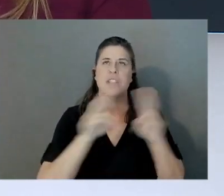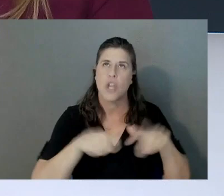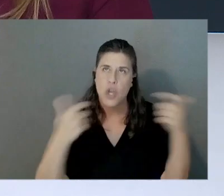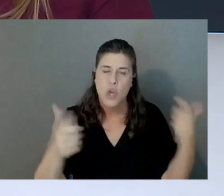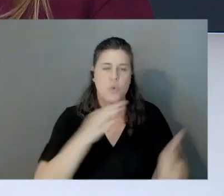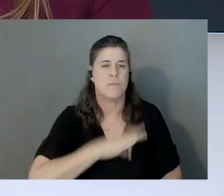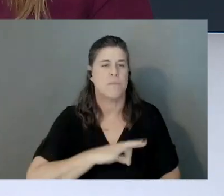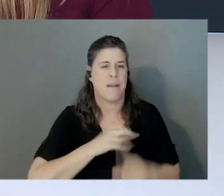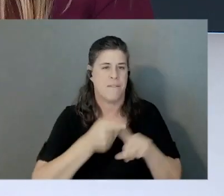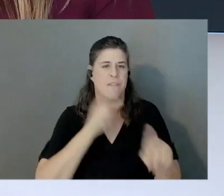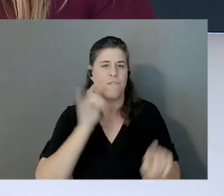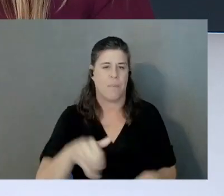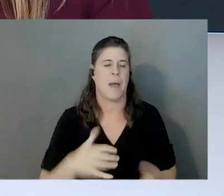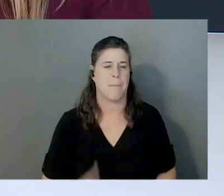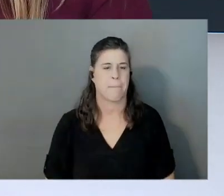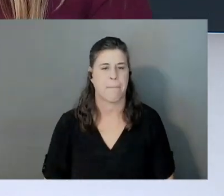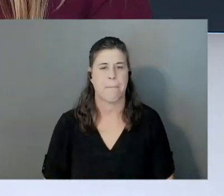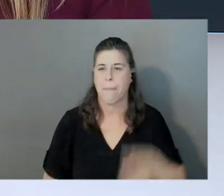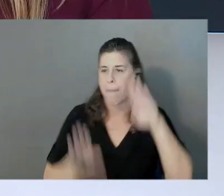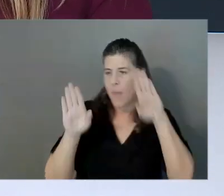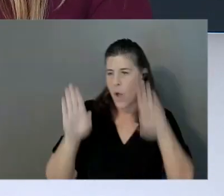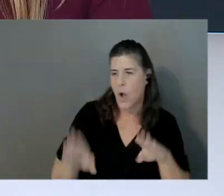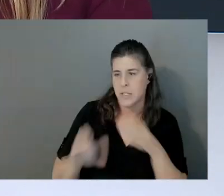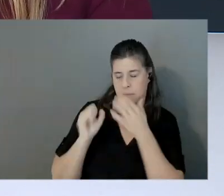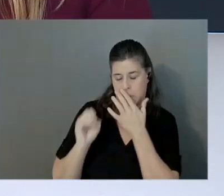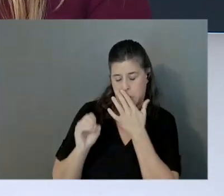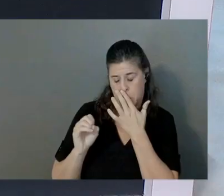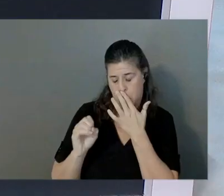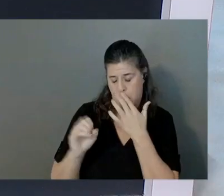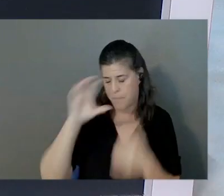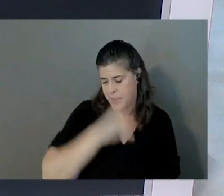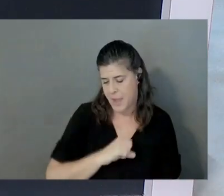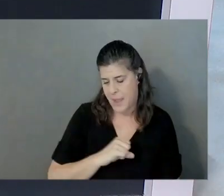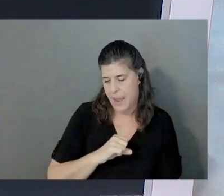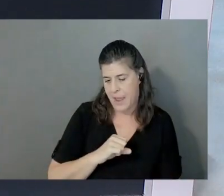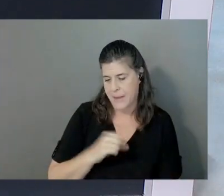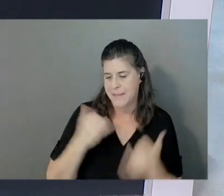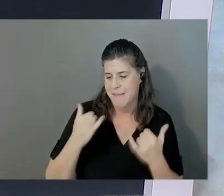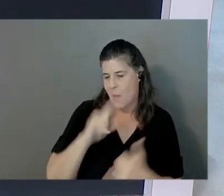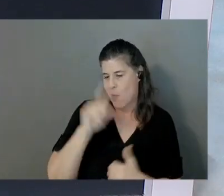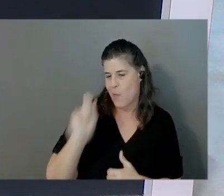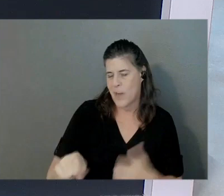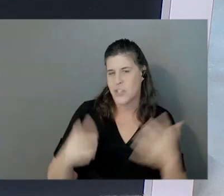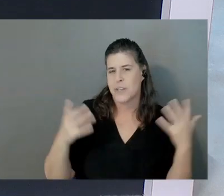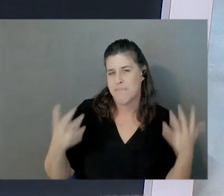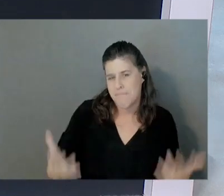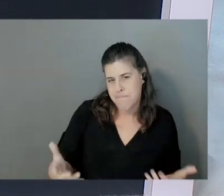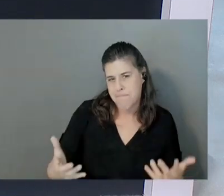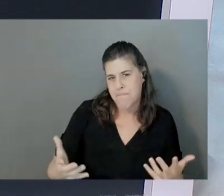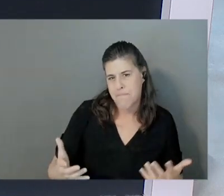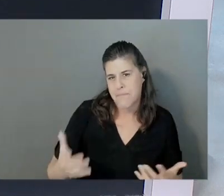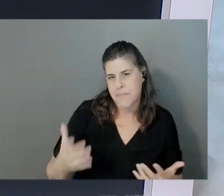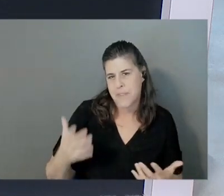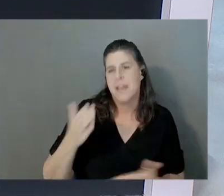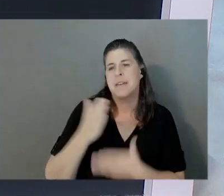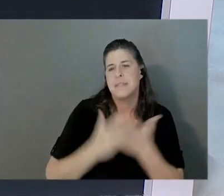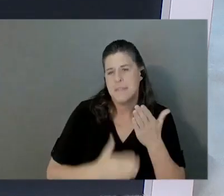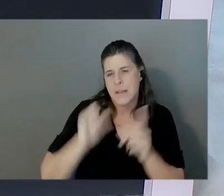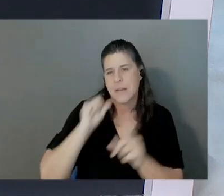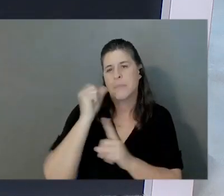box. Yeah. Awesome. So I guess this begs the question then, there are still some use cases where